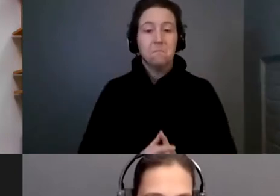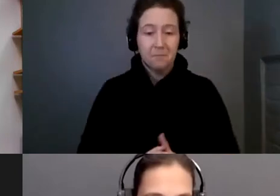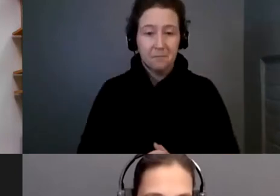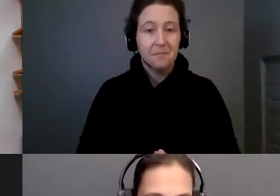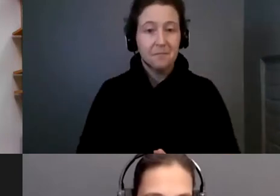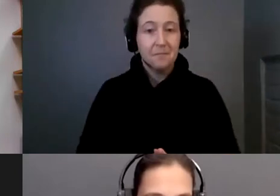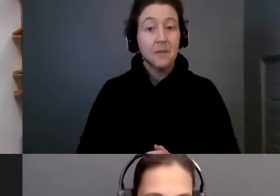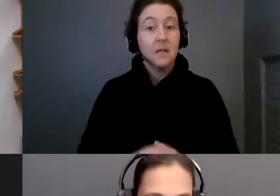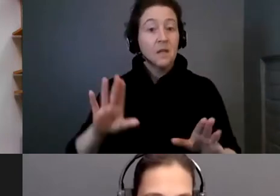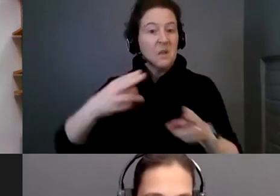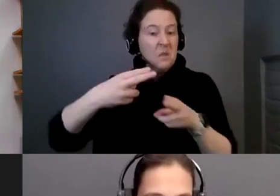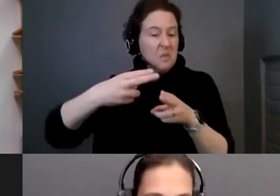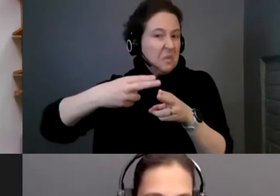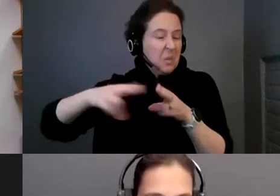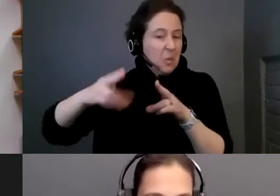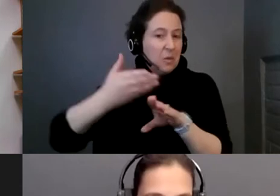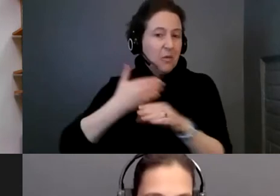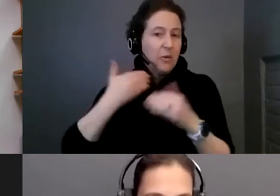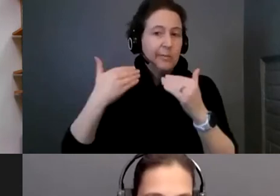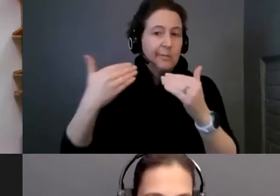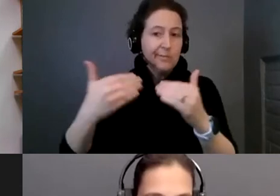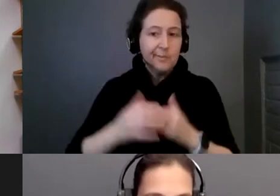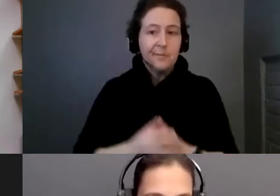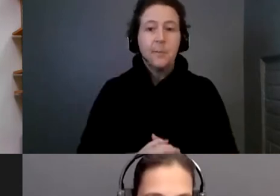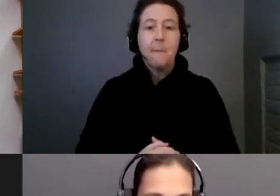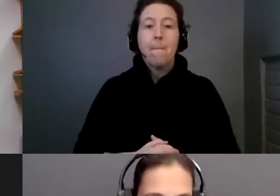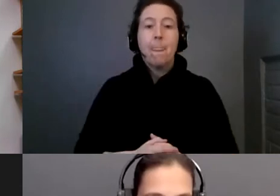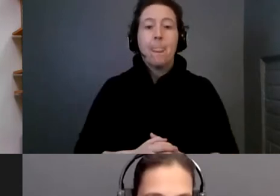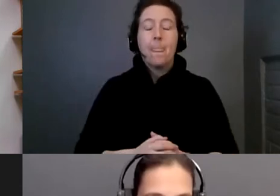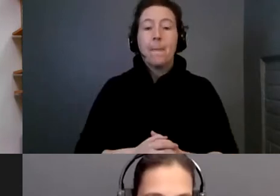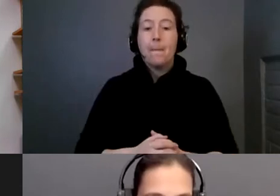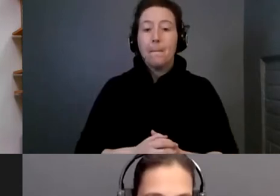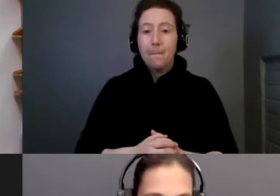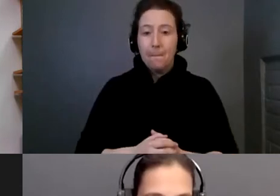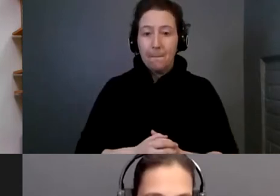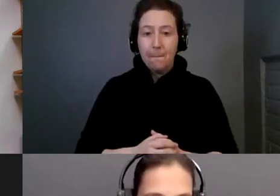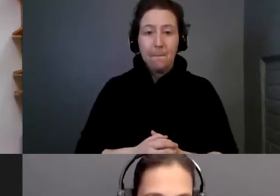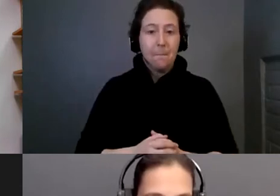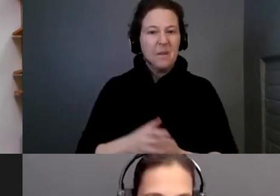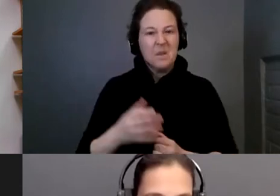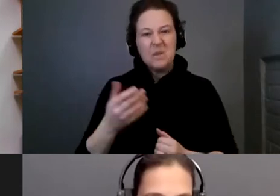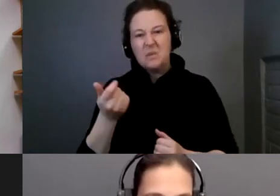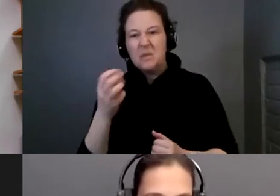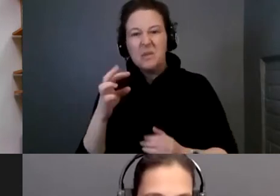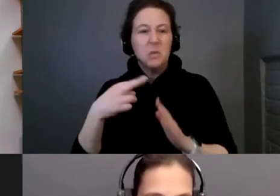Really quickly before we get started, I just want to do a little bit of housekeeping.